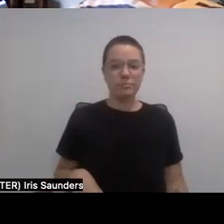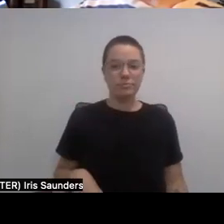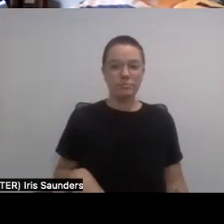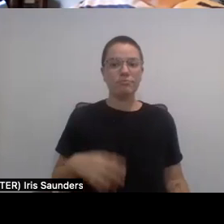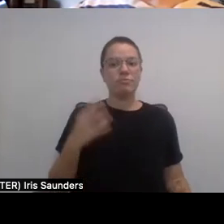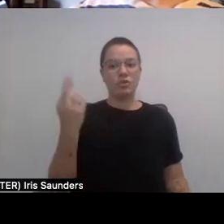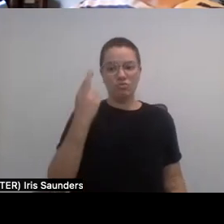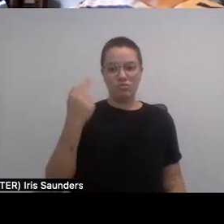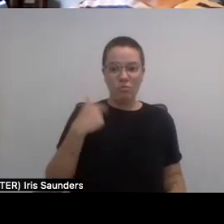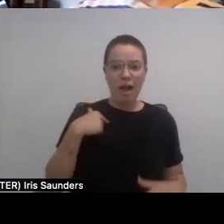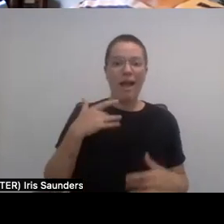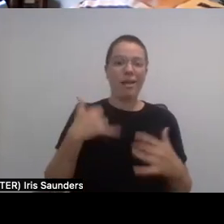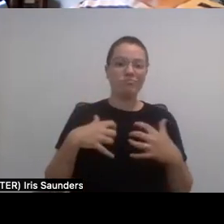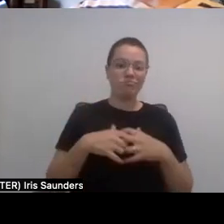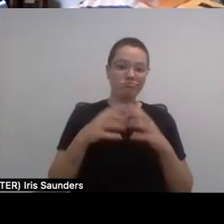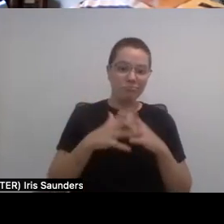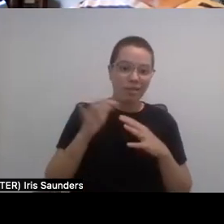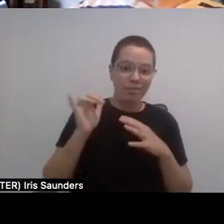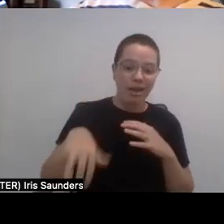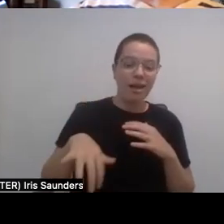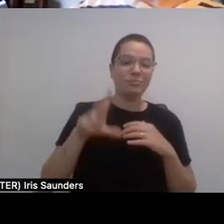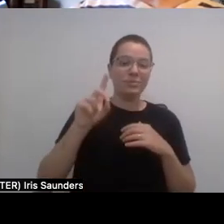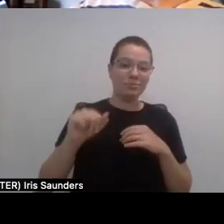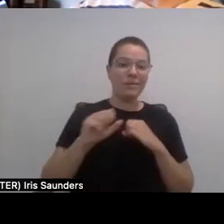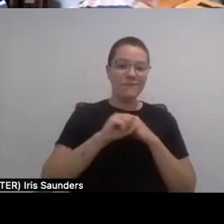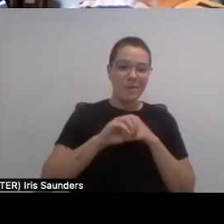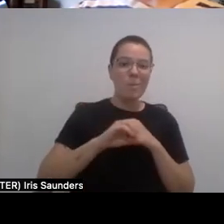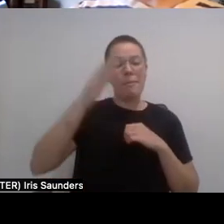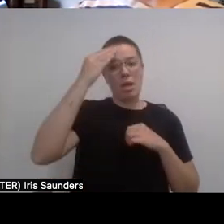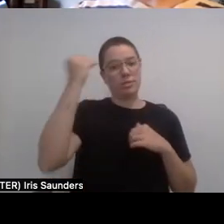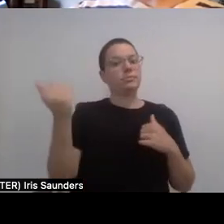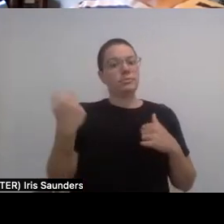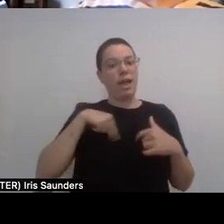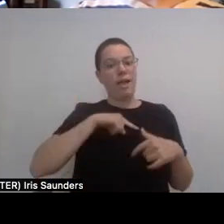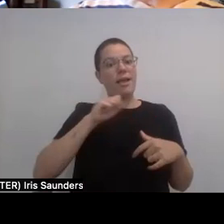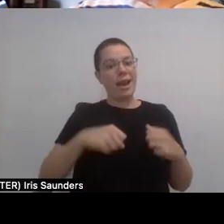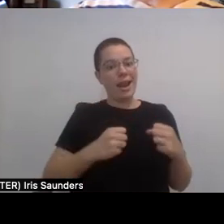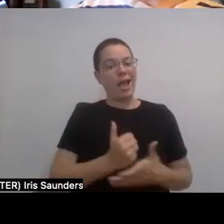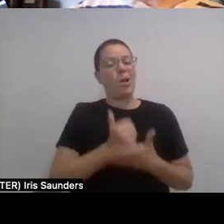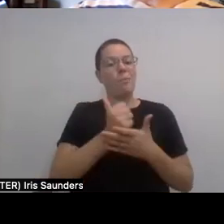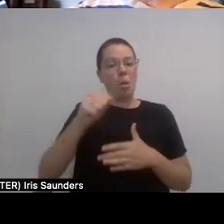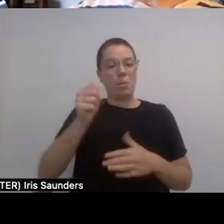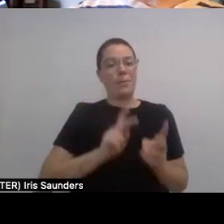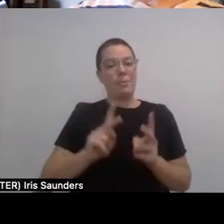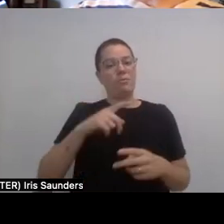know, be able to tell their own story. And I'm seeing more and more of that happen.